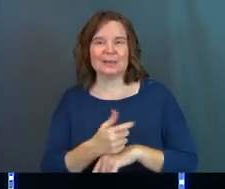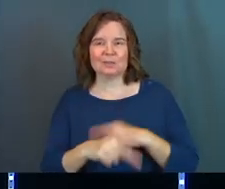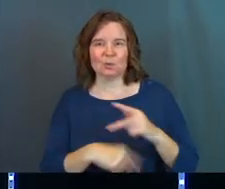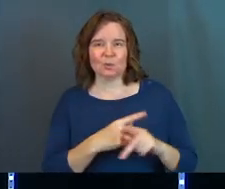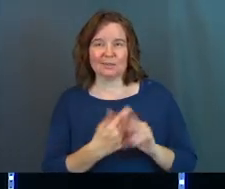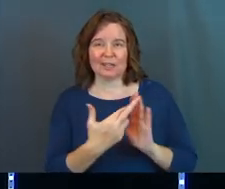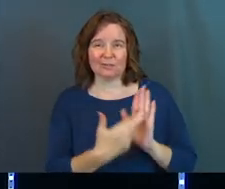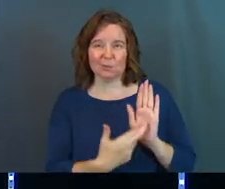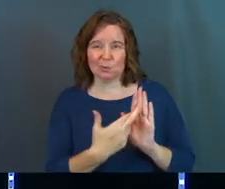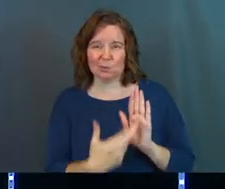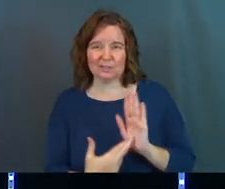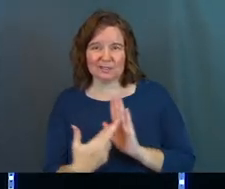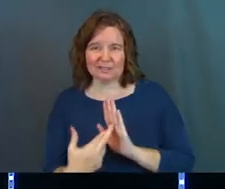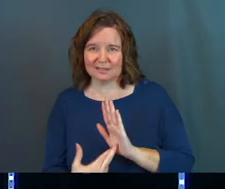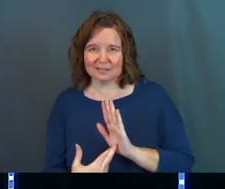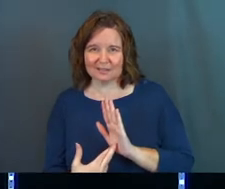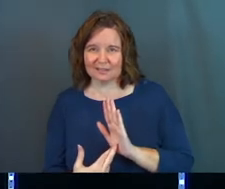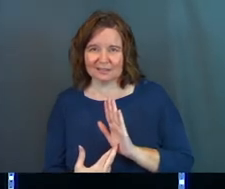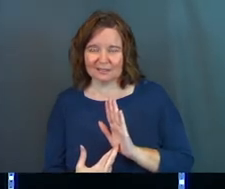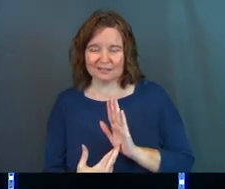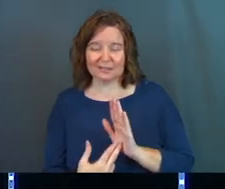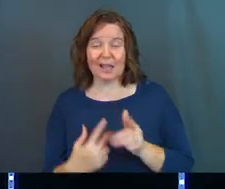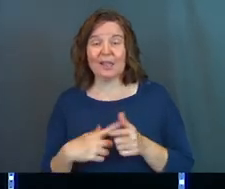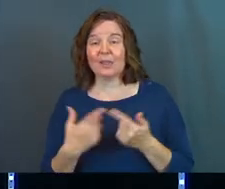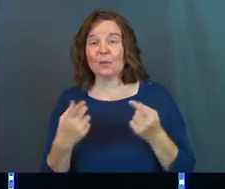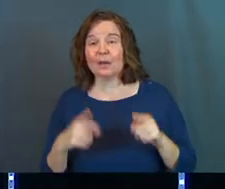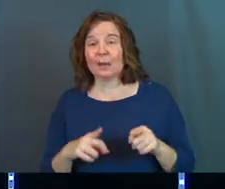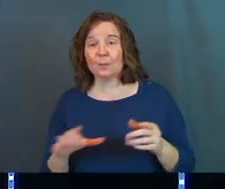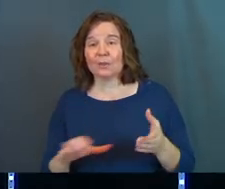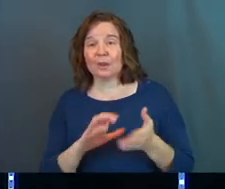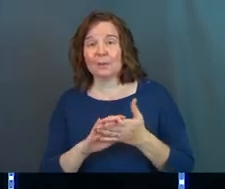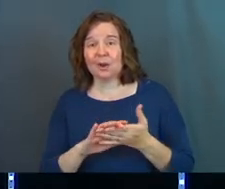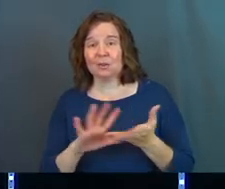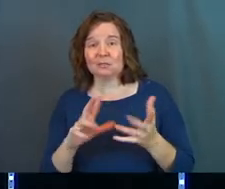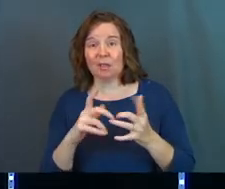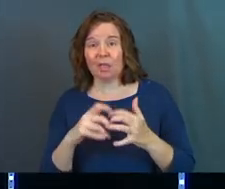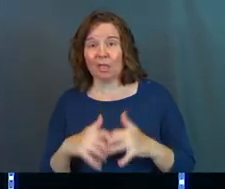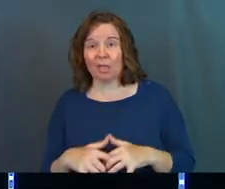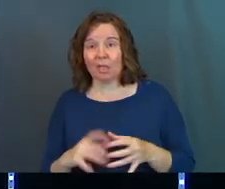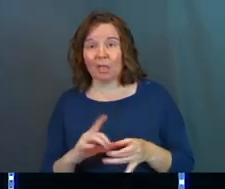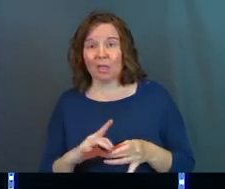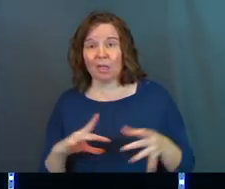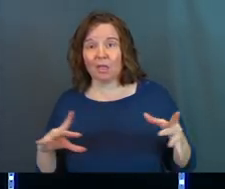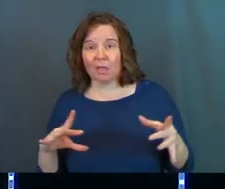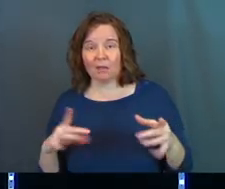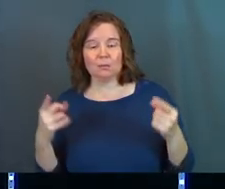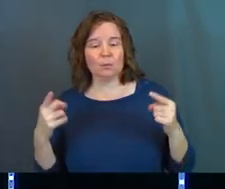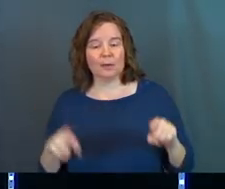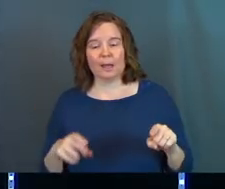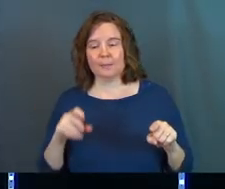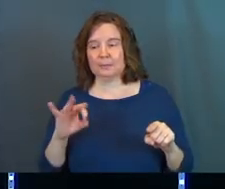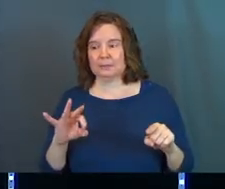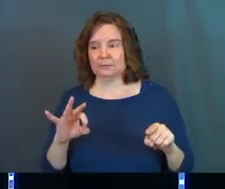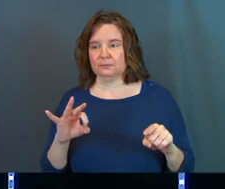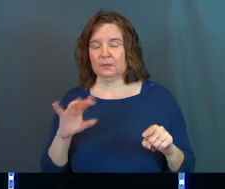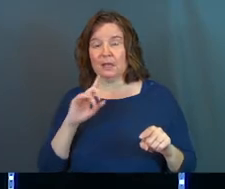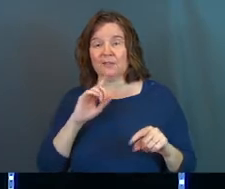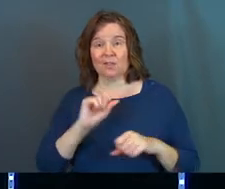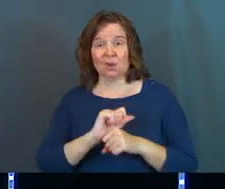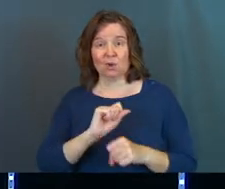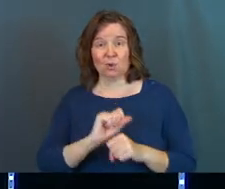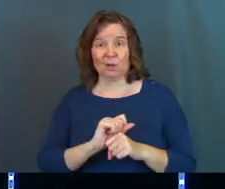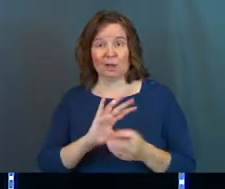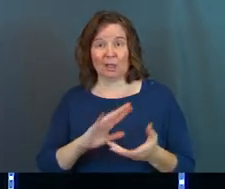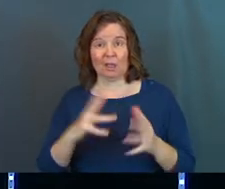those kinds of rules. And then what happens if their marriage crumbles? What happens if their